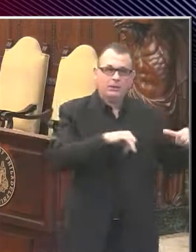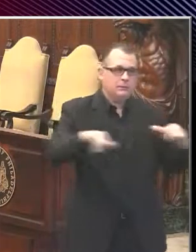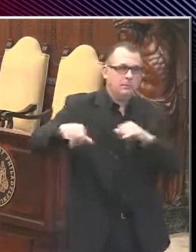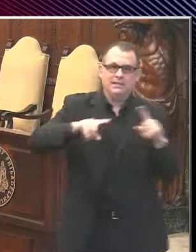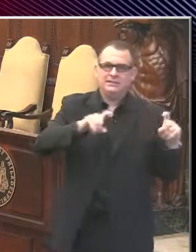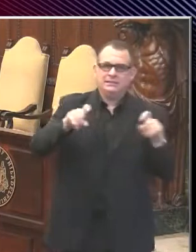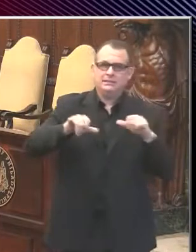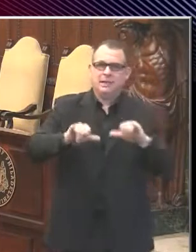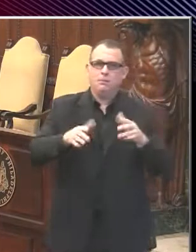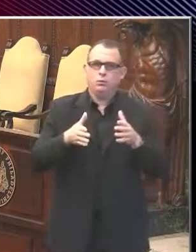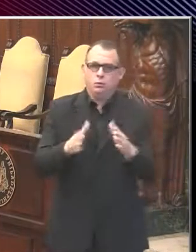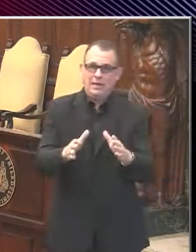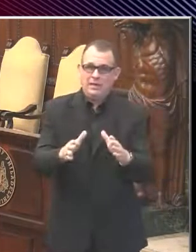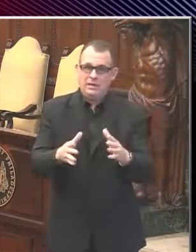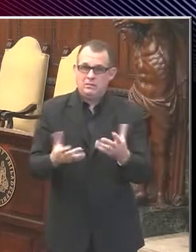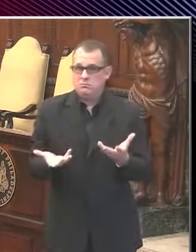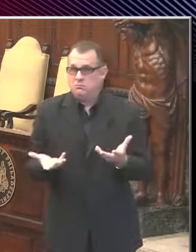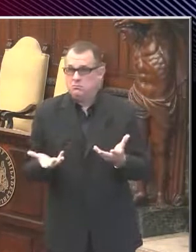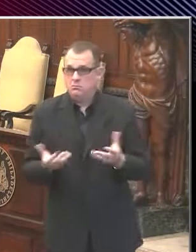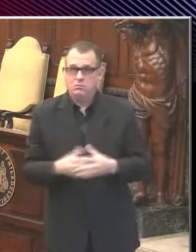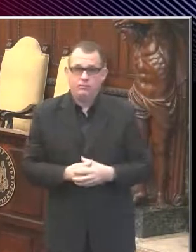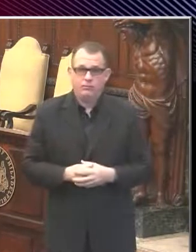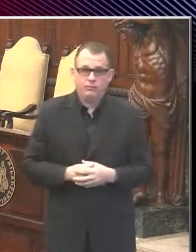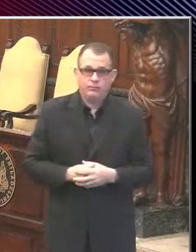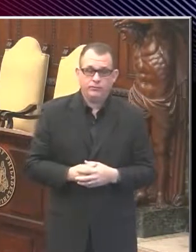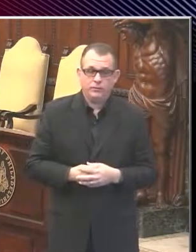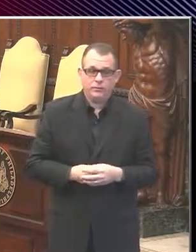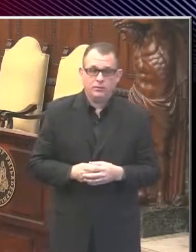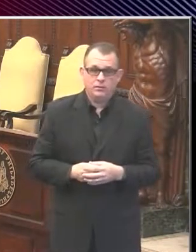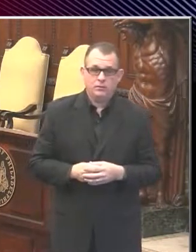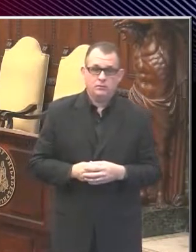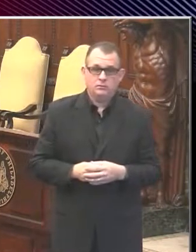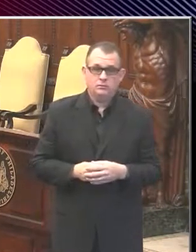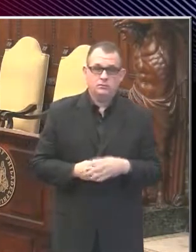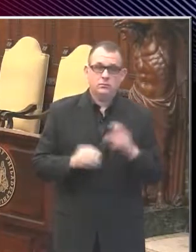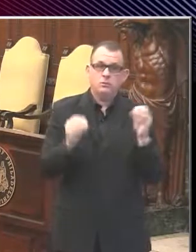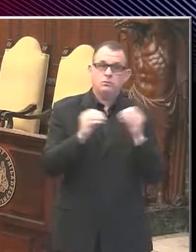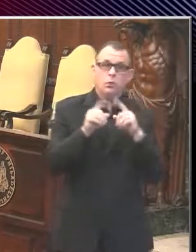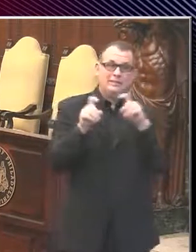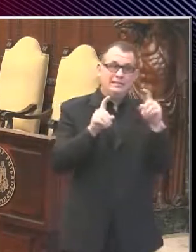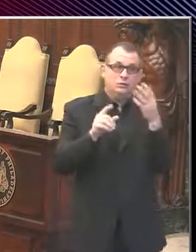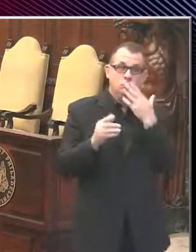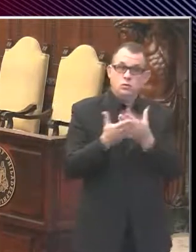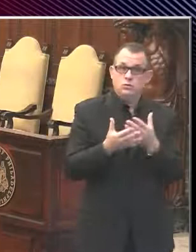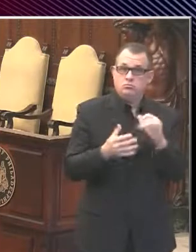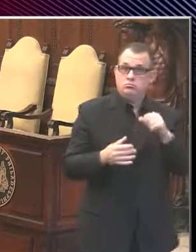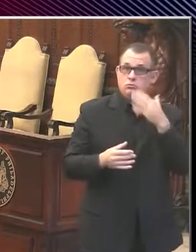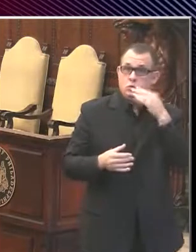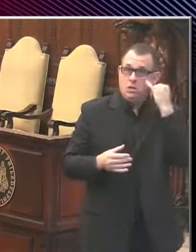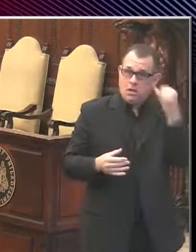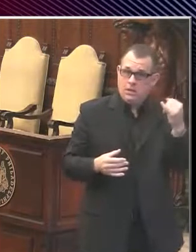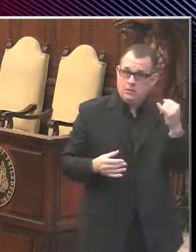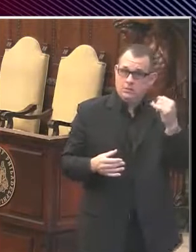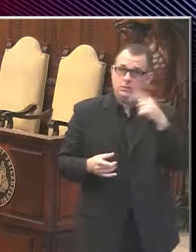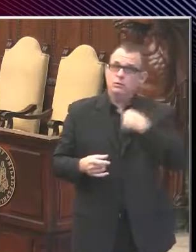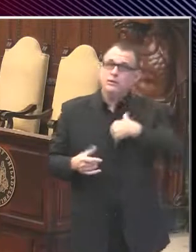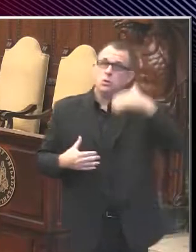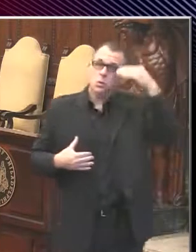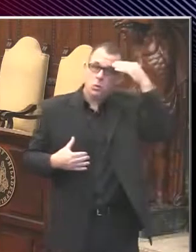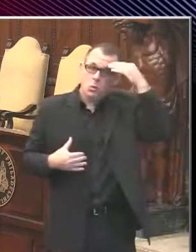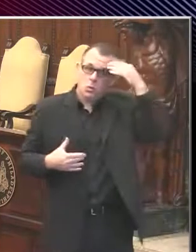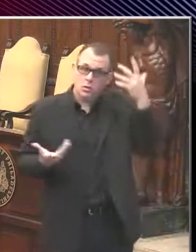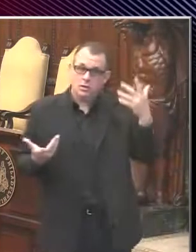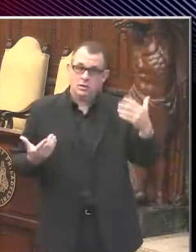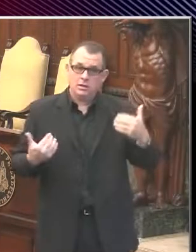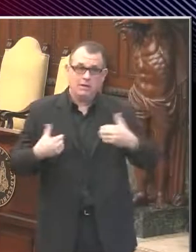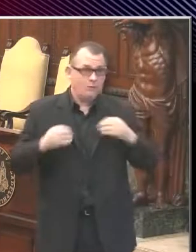We think expanded testing is a good thing. Well, first I should say, we know that you can spread this infection without symptoms.